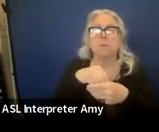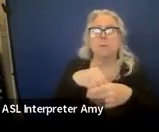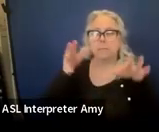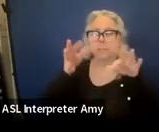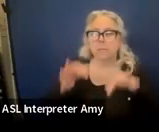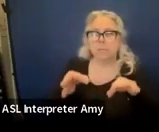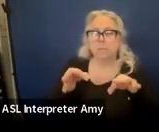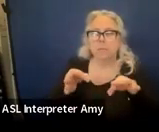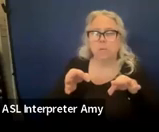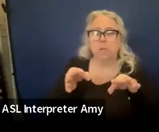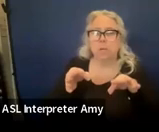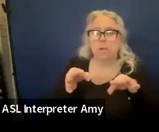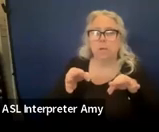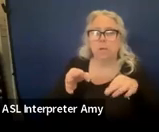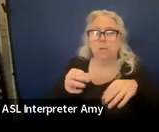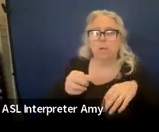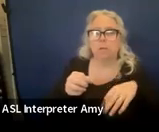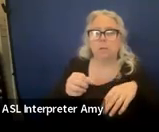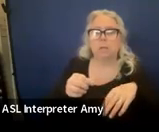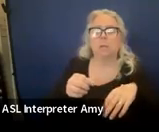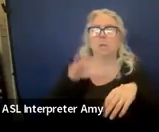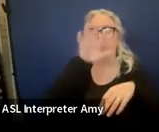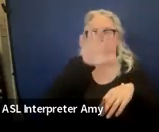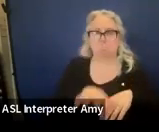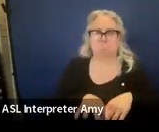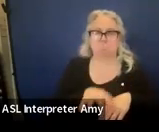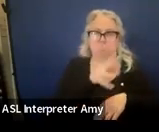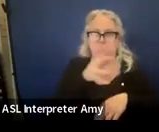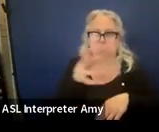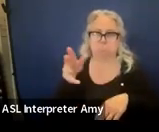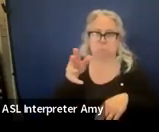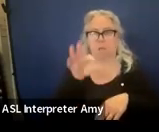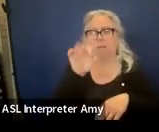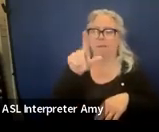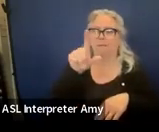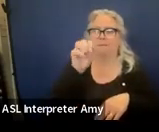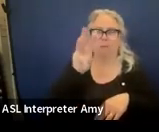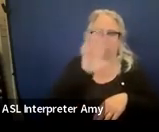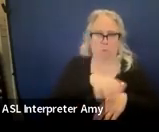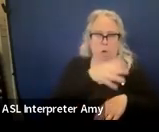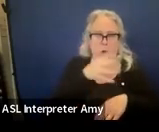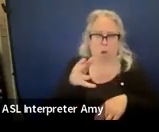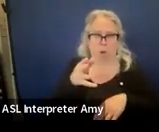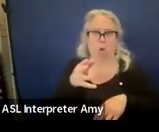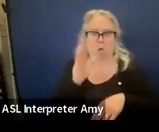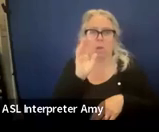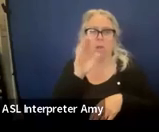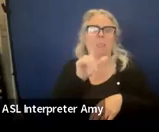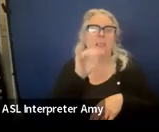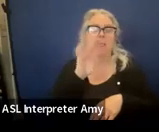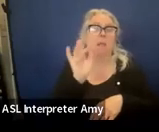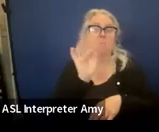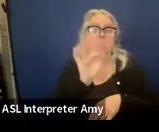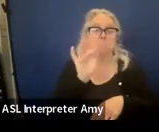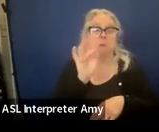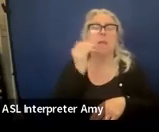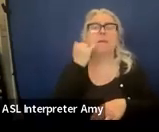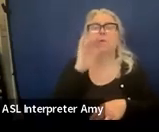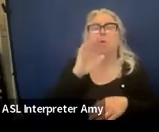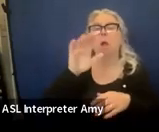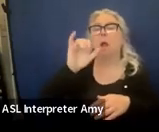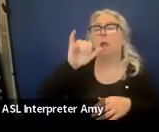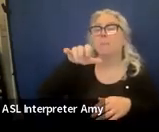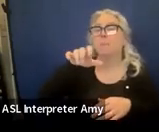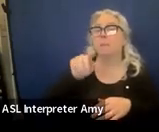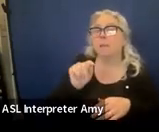flowchart for the alternate assessment. And this is a snapshot of what that looks like. But this link will take you there if your IEP team is